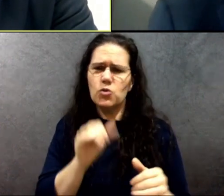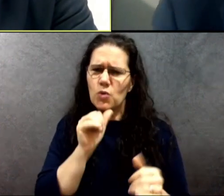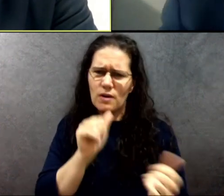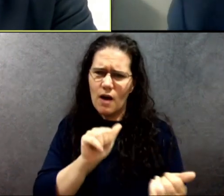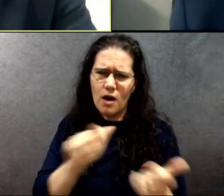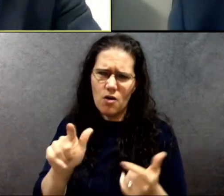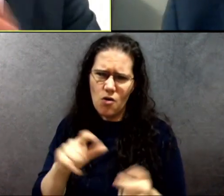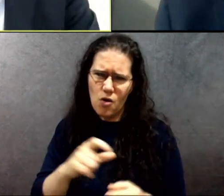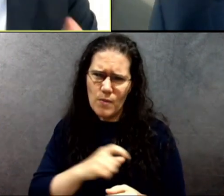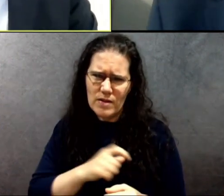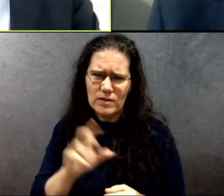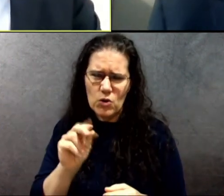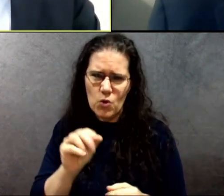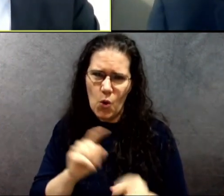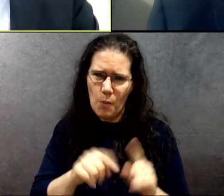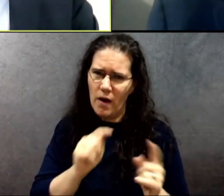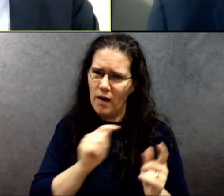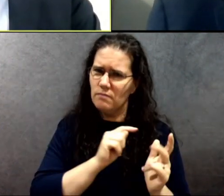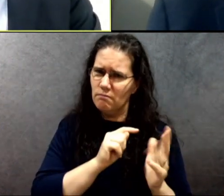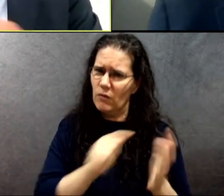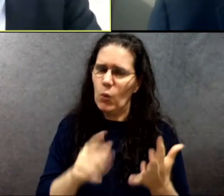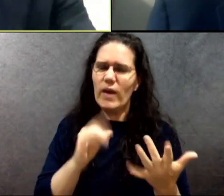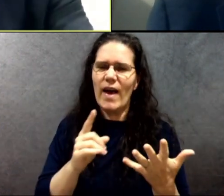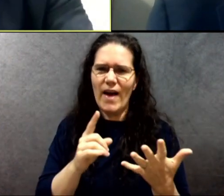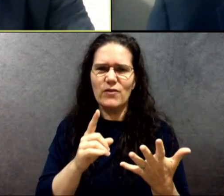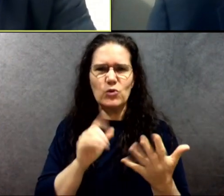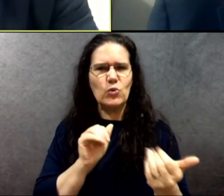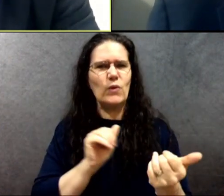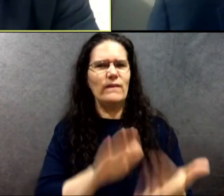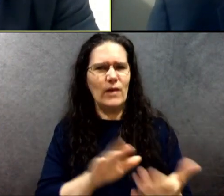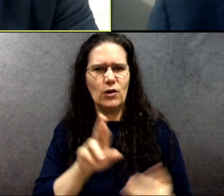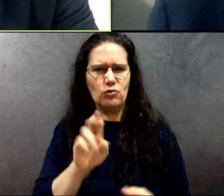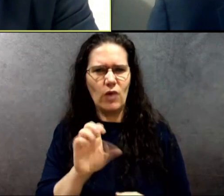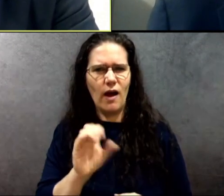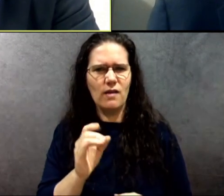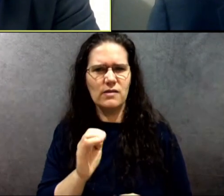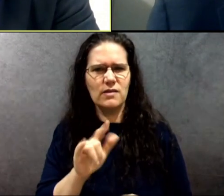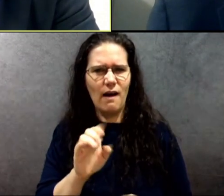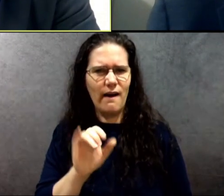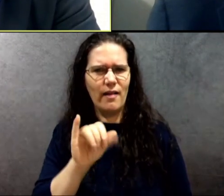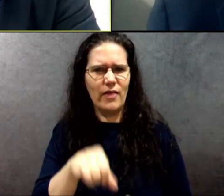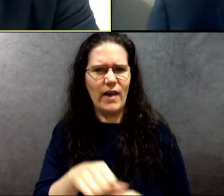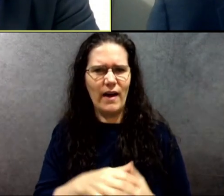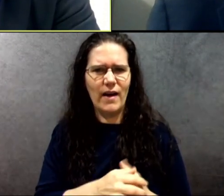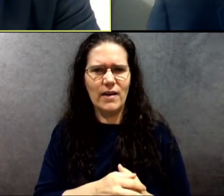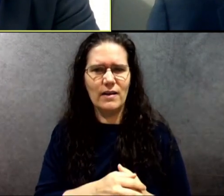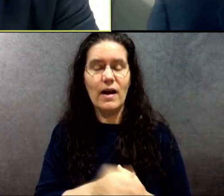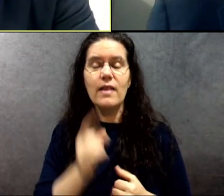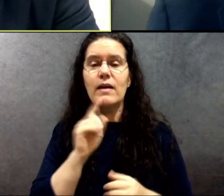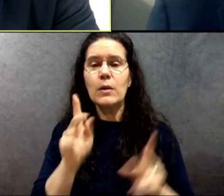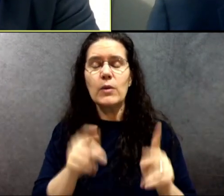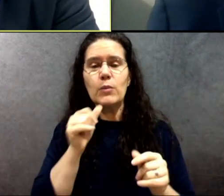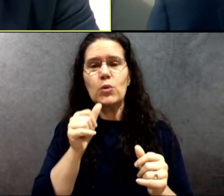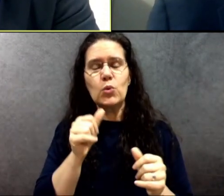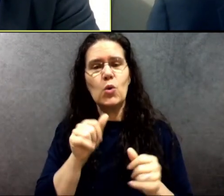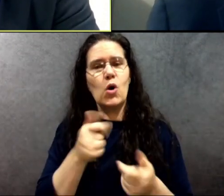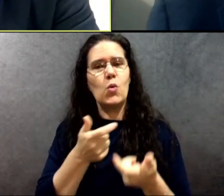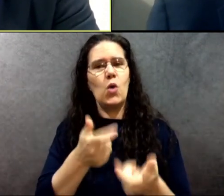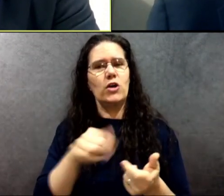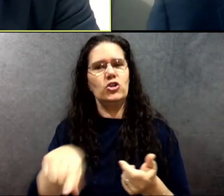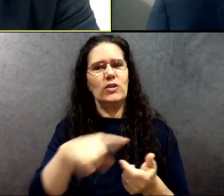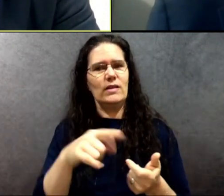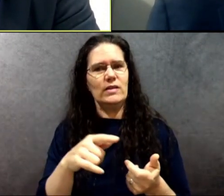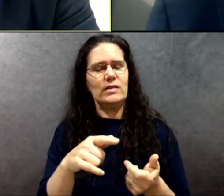But I think we have to reconcile that. I think folks on this call, and this is an important point for you and I talk about, Lieutenant